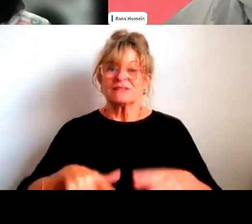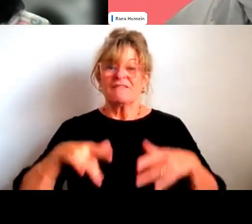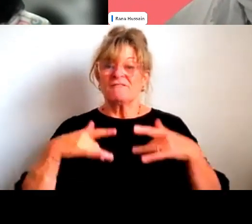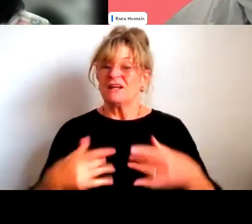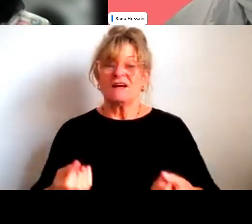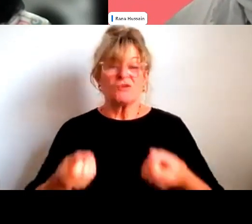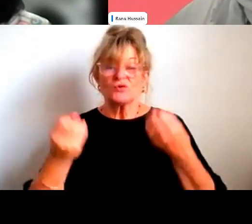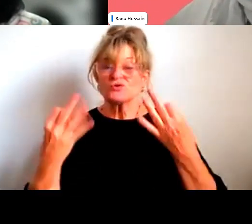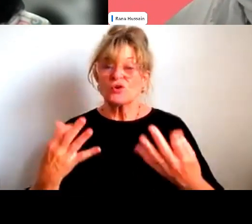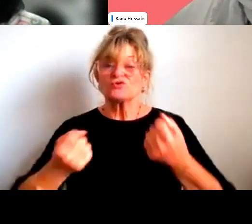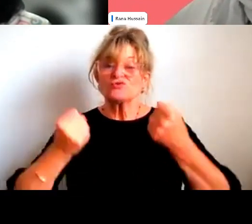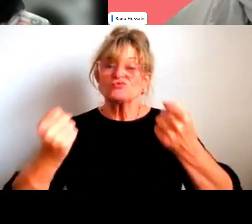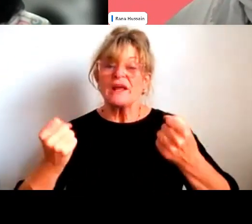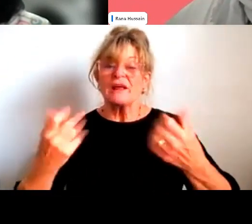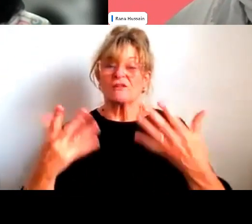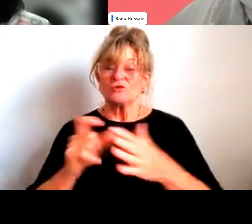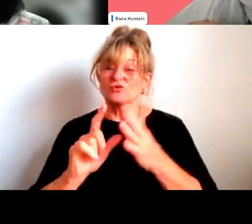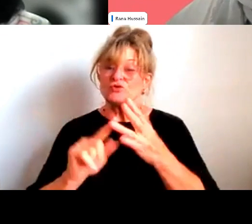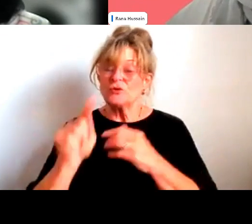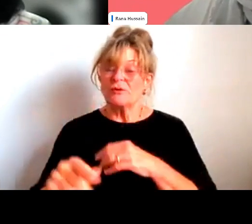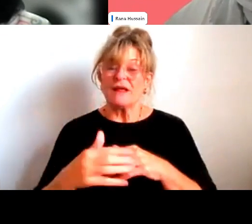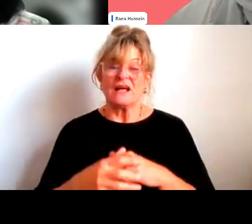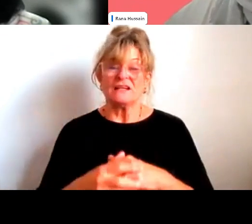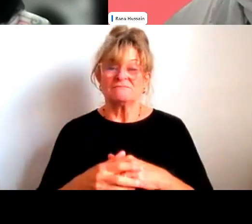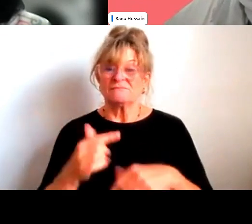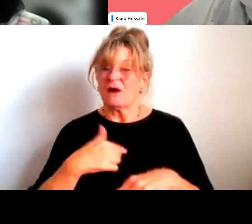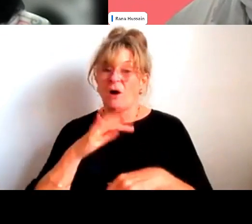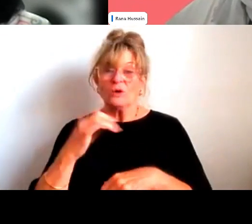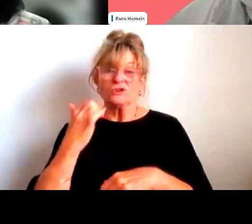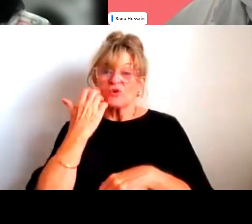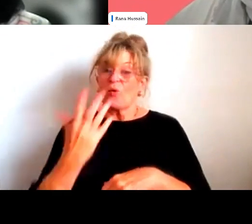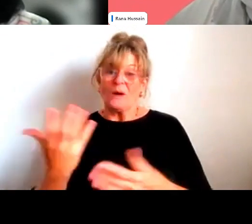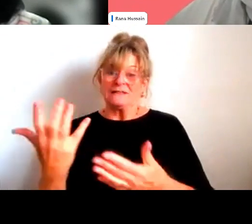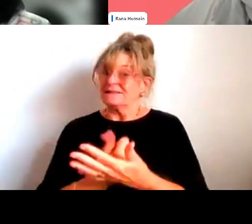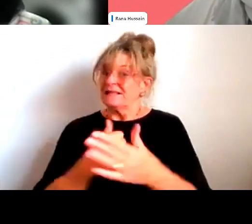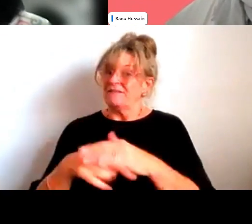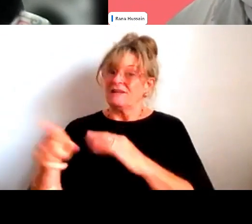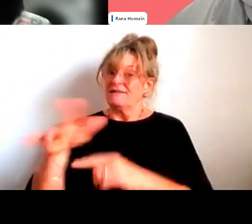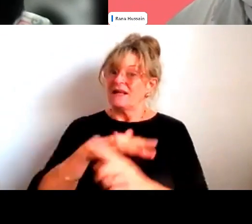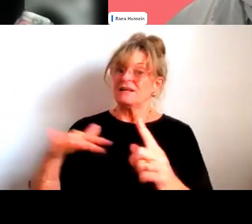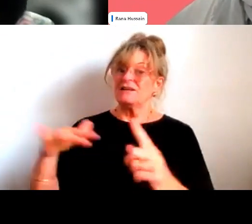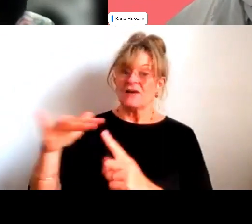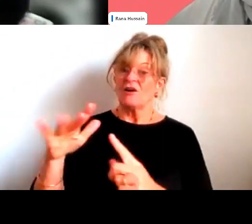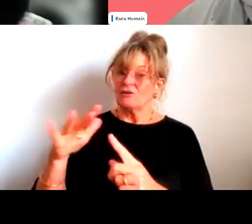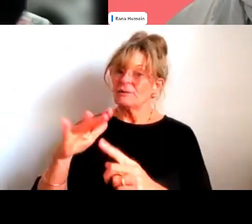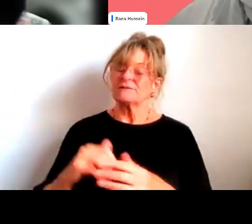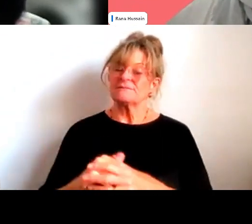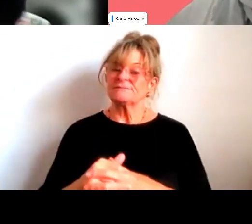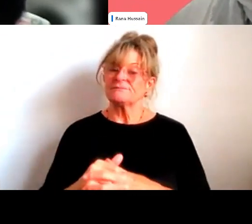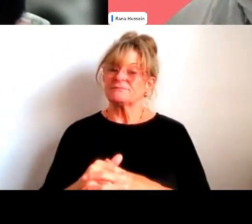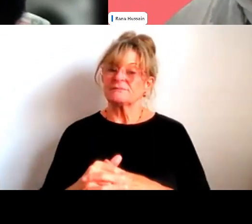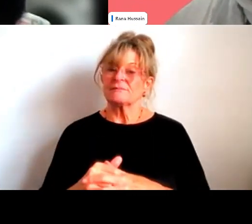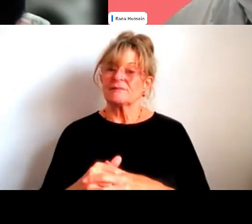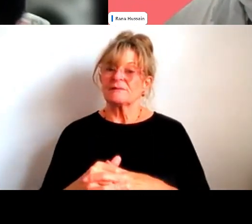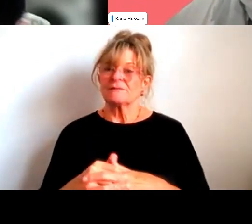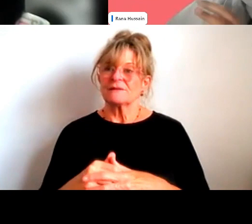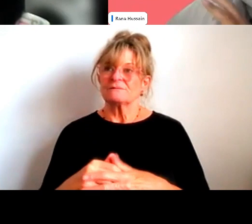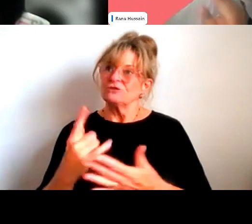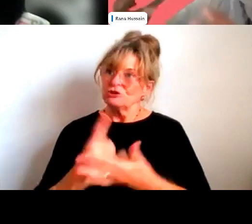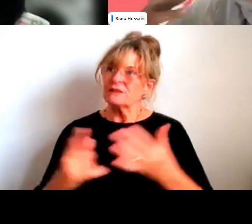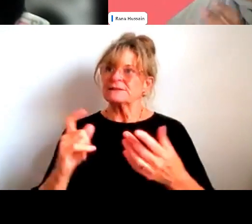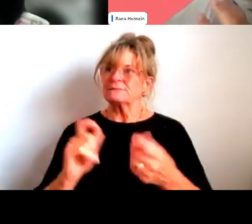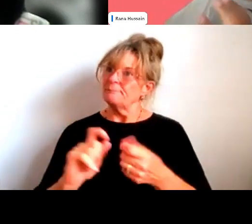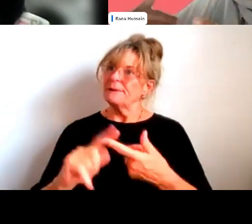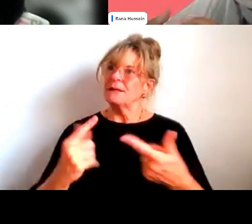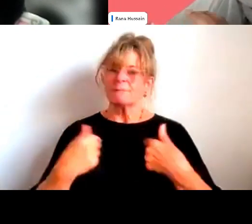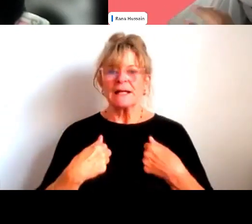always have the safety to do that. Um, I wasn't always safe in that environment, um, to just be me, you know, I